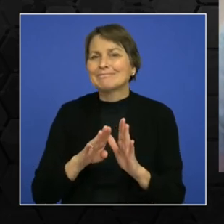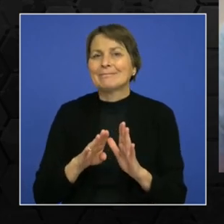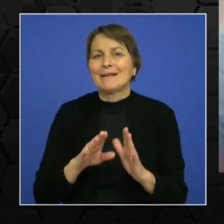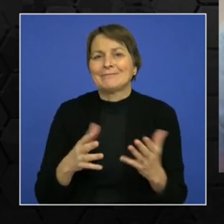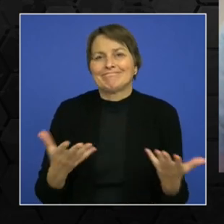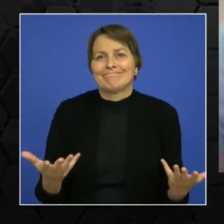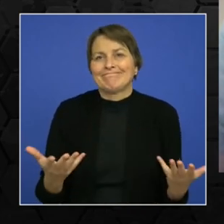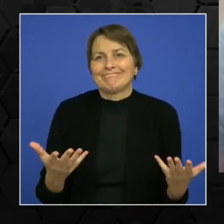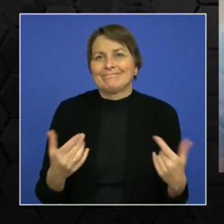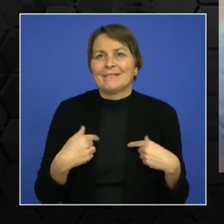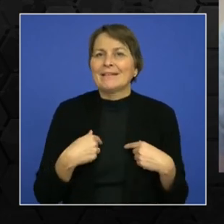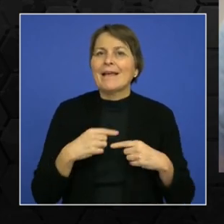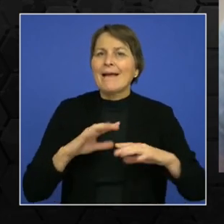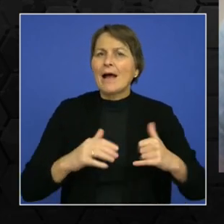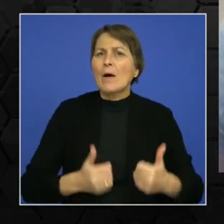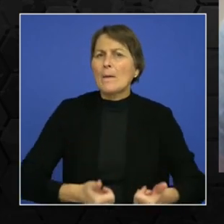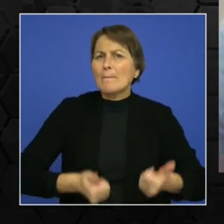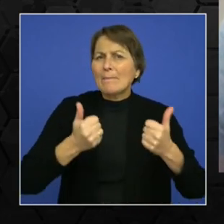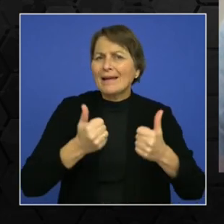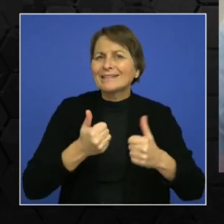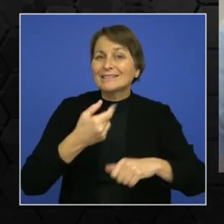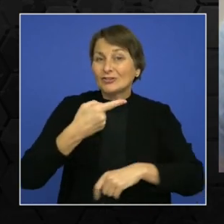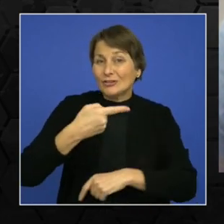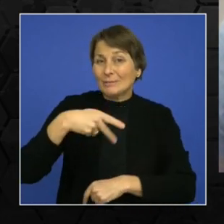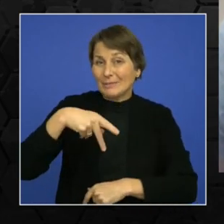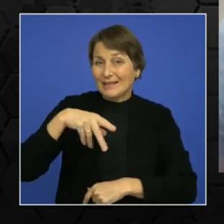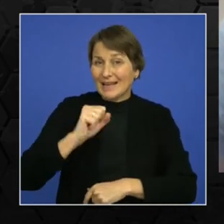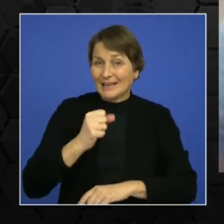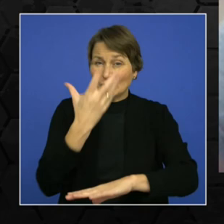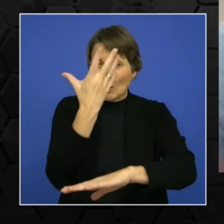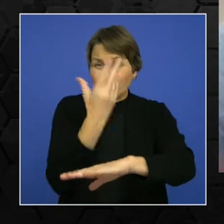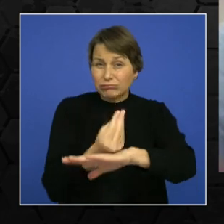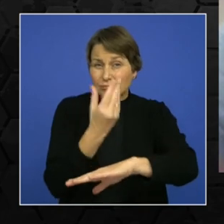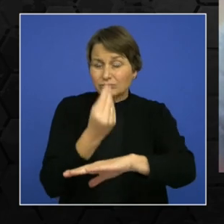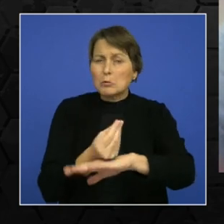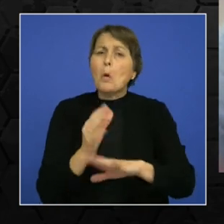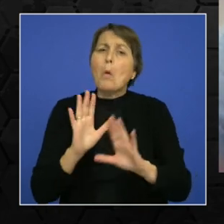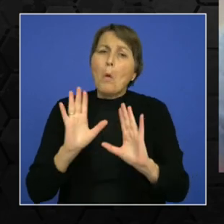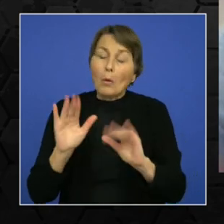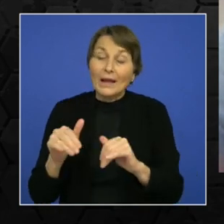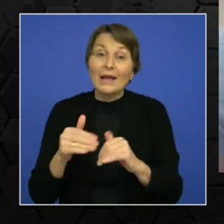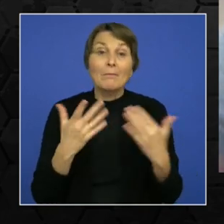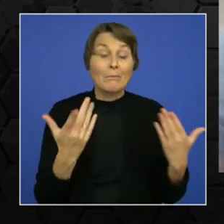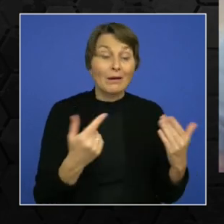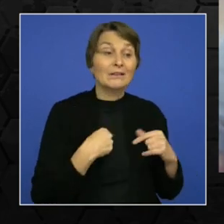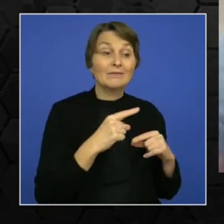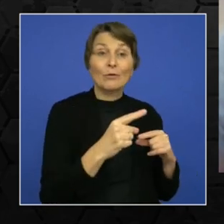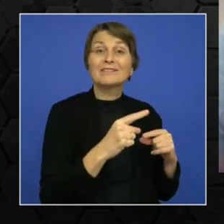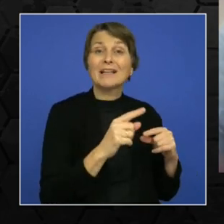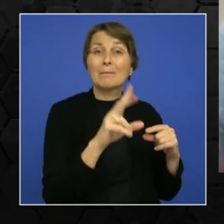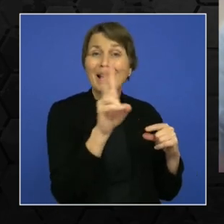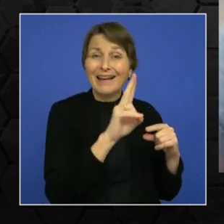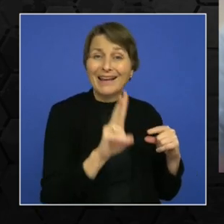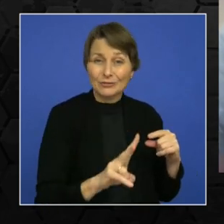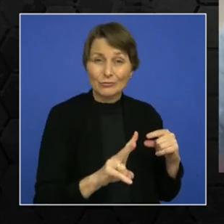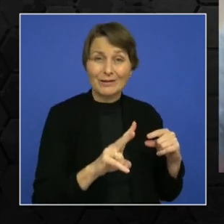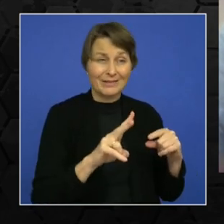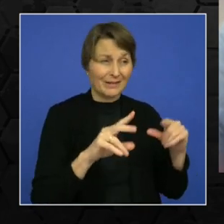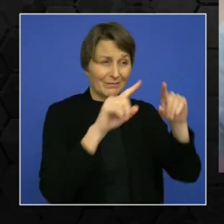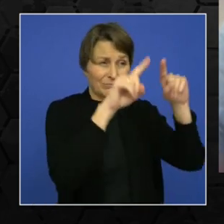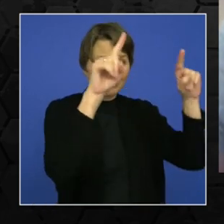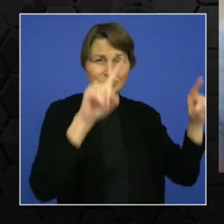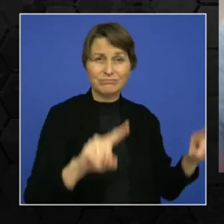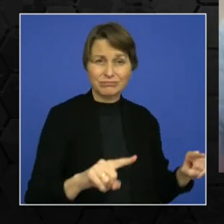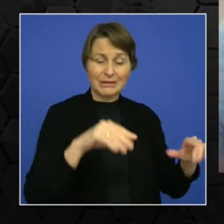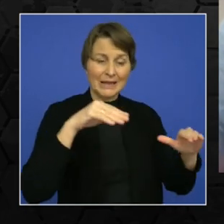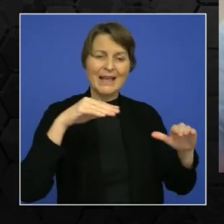GPS based systems. But instances like electronic toll collection would be really tedious to implement because of the machinery that